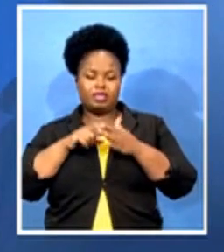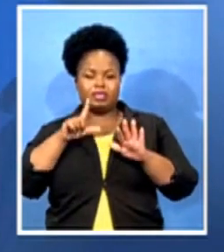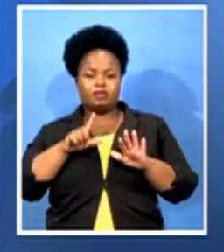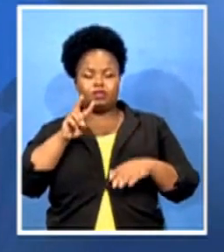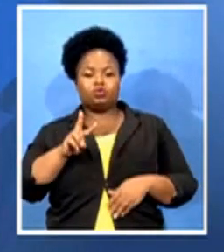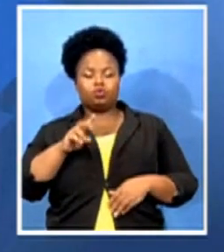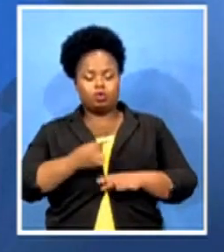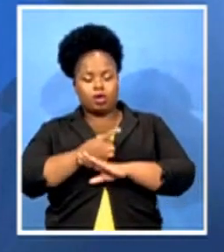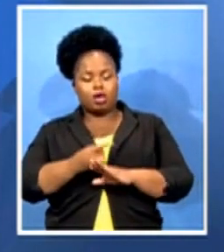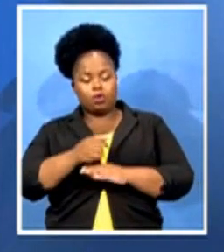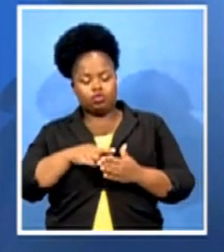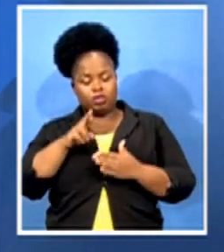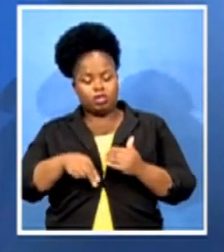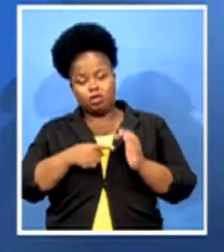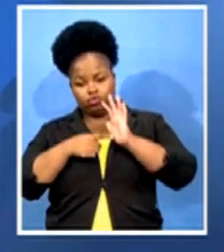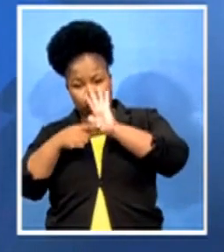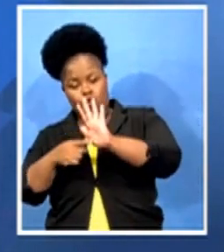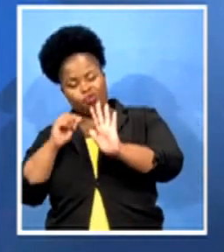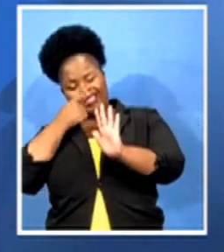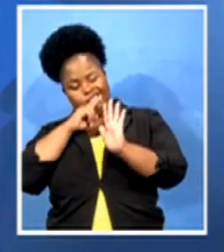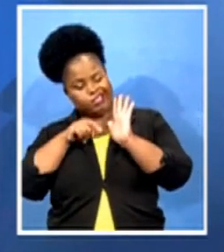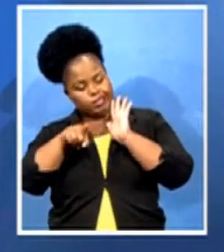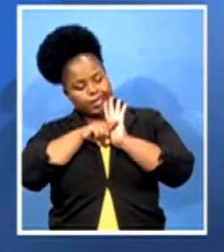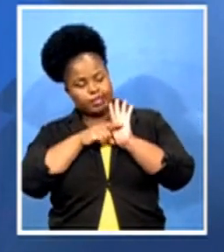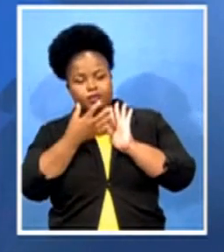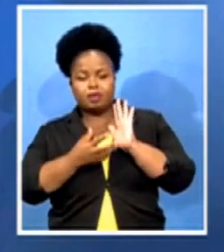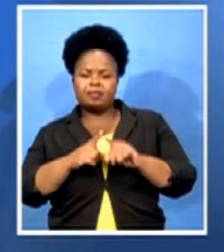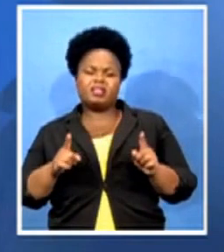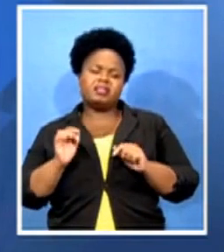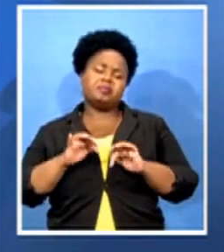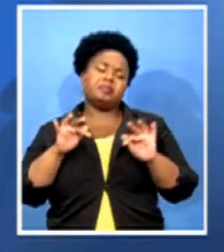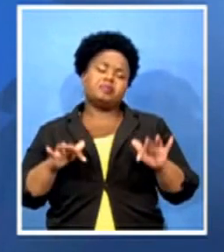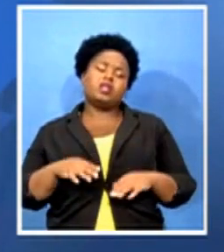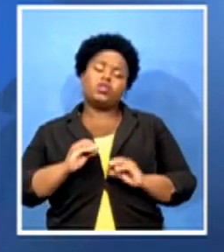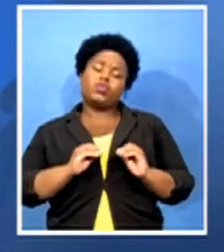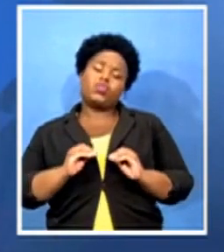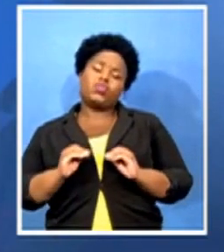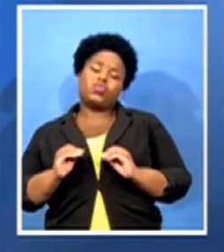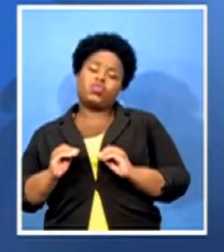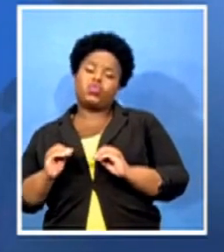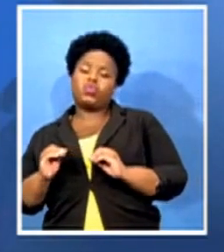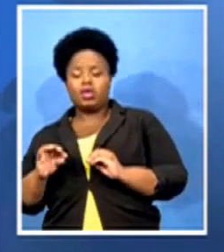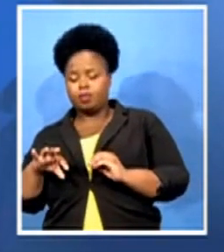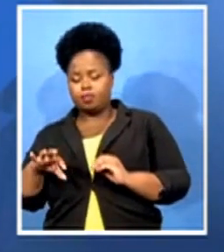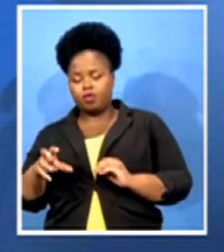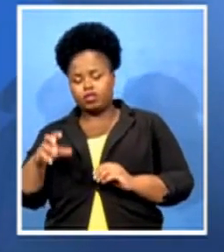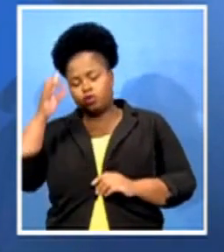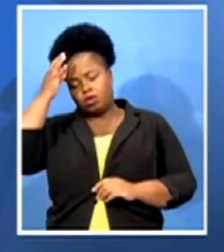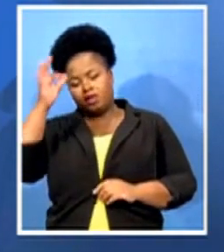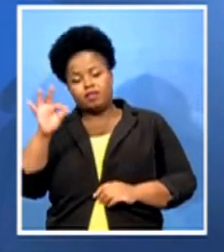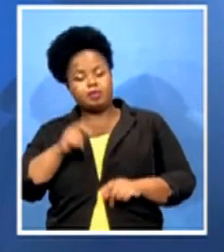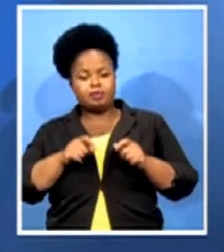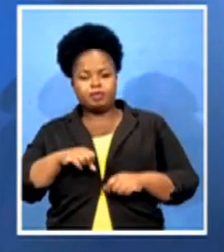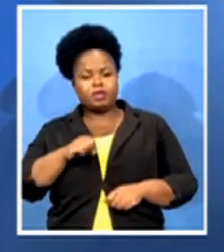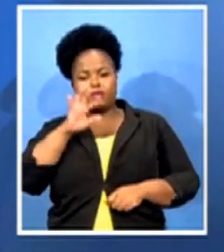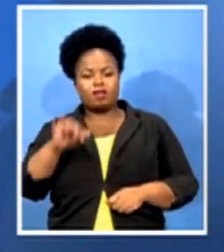people, they've had that as a province or as government, as South Africans, in our post-health, we have put